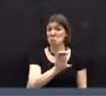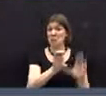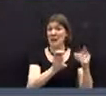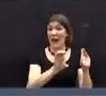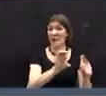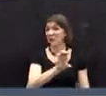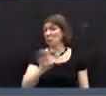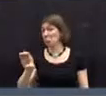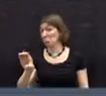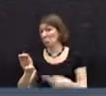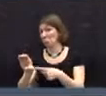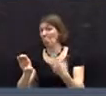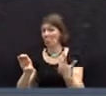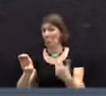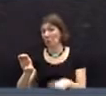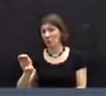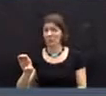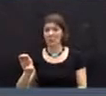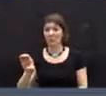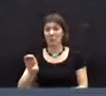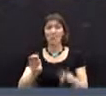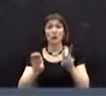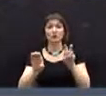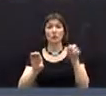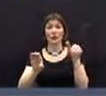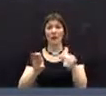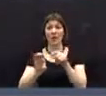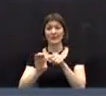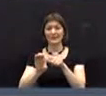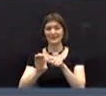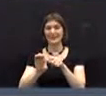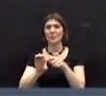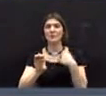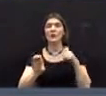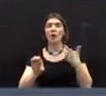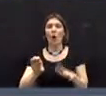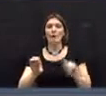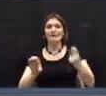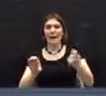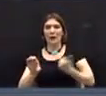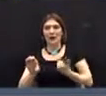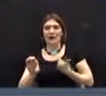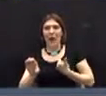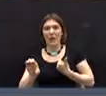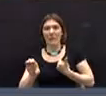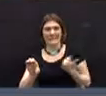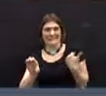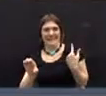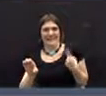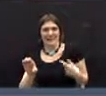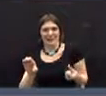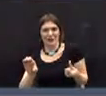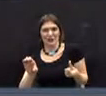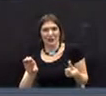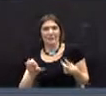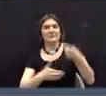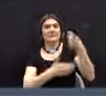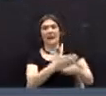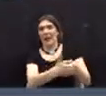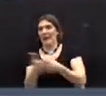surplus comes from our having taxed ourselves this current year